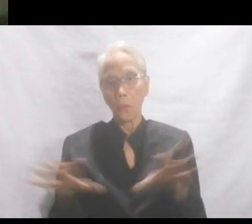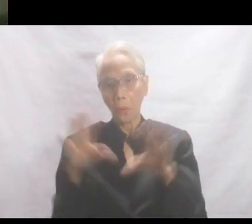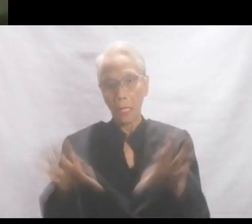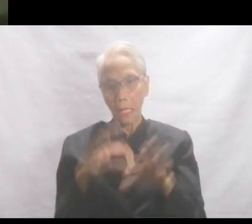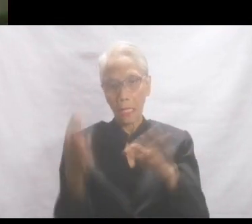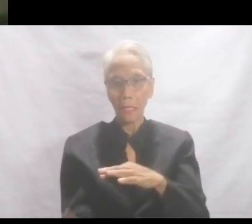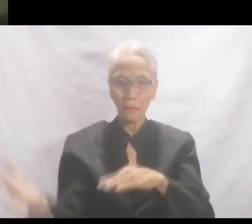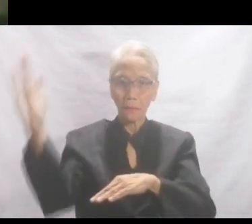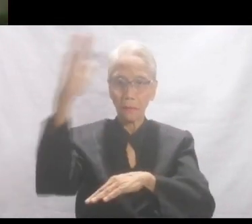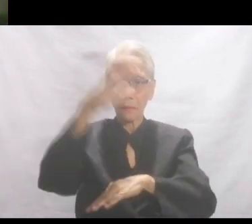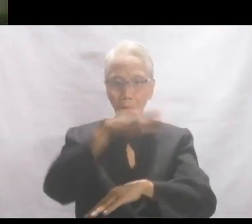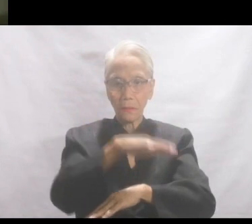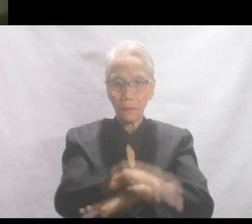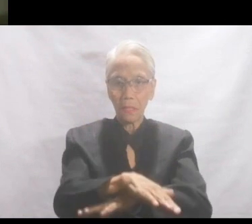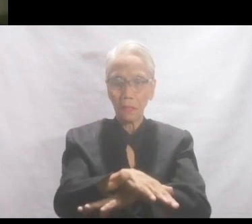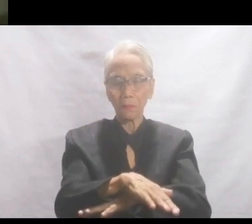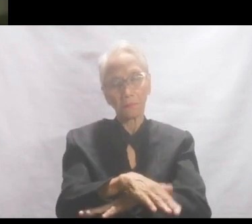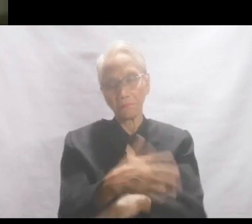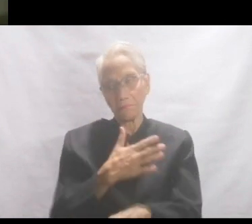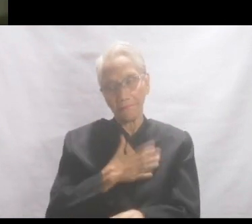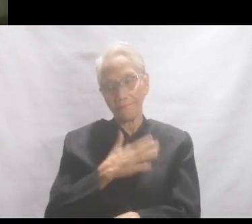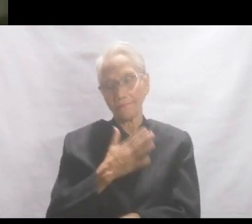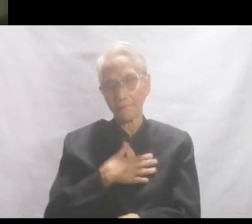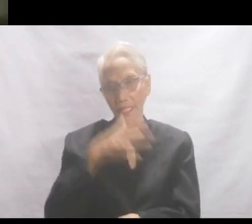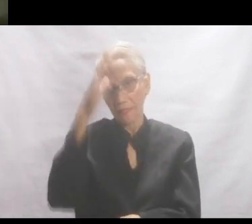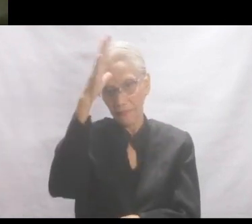Working nights often took its toll on poor father.